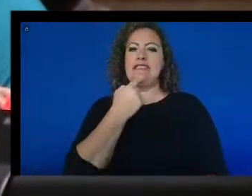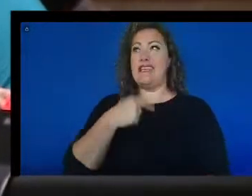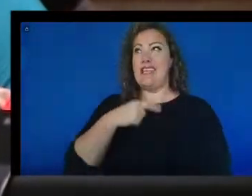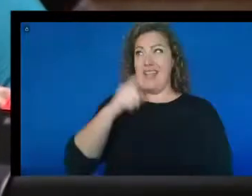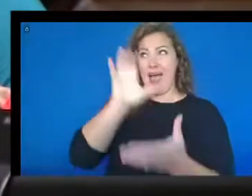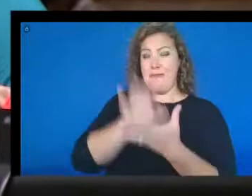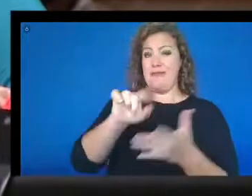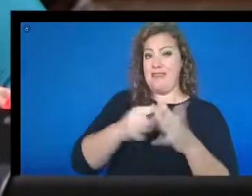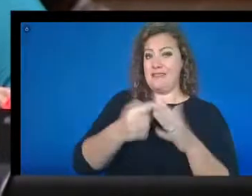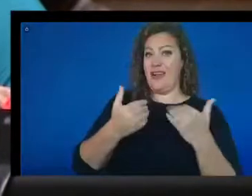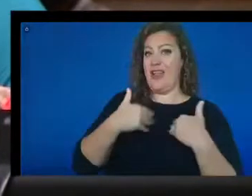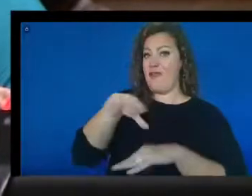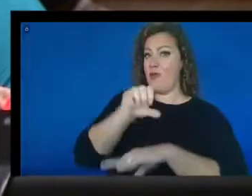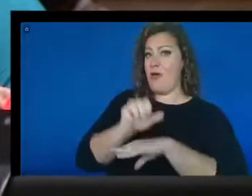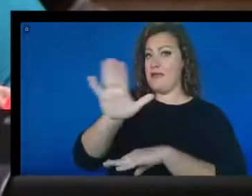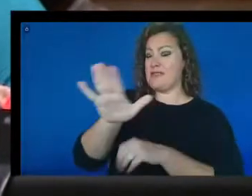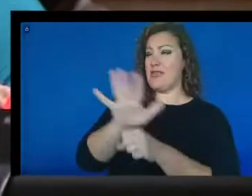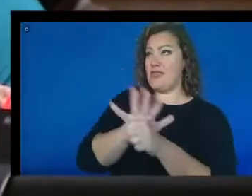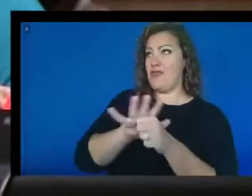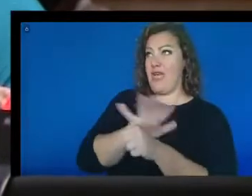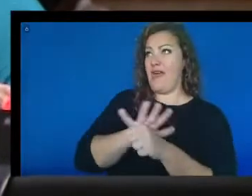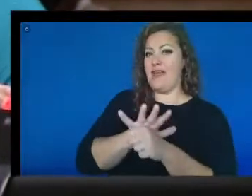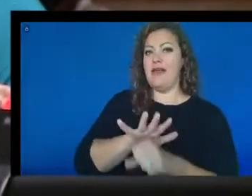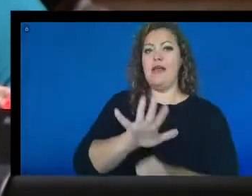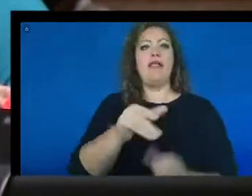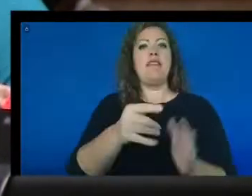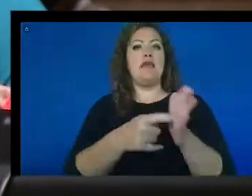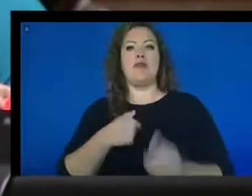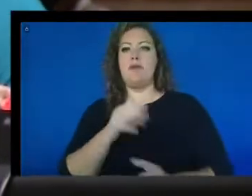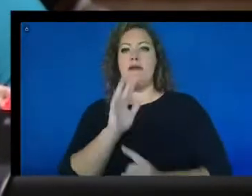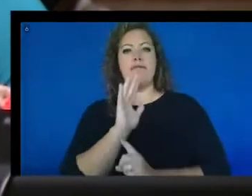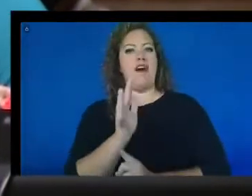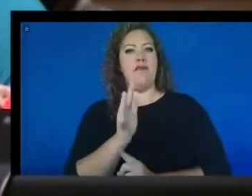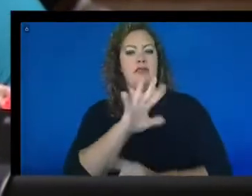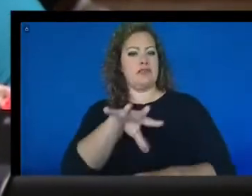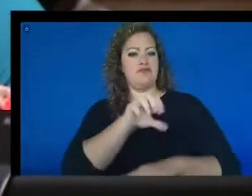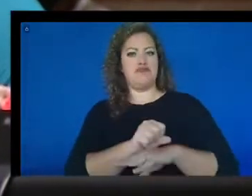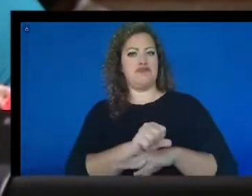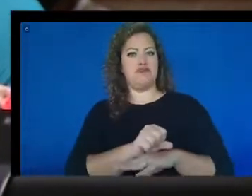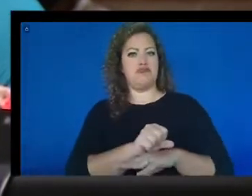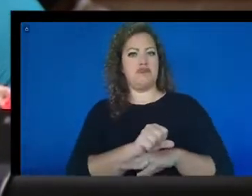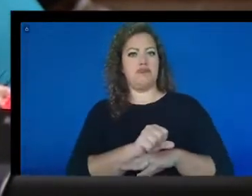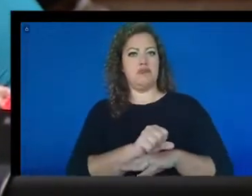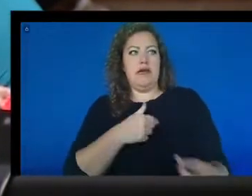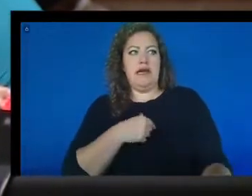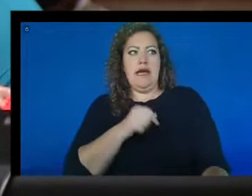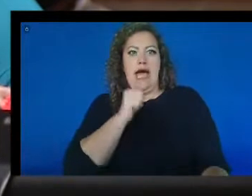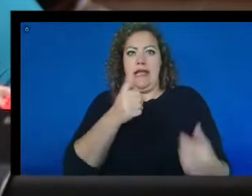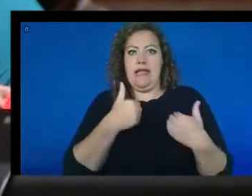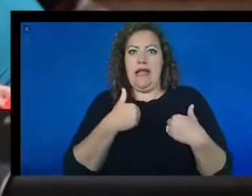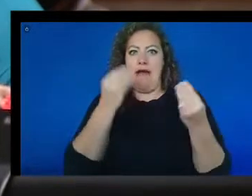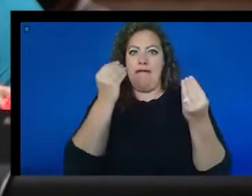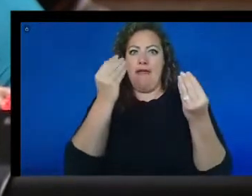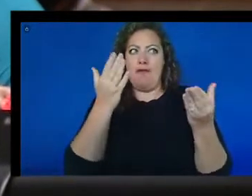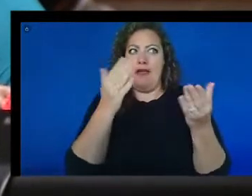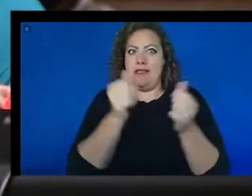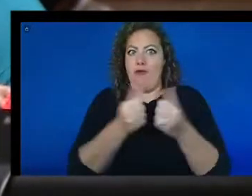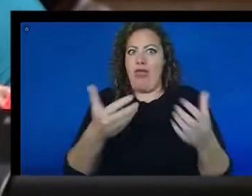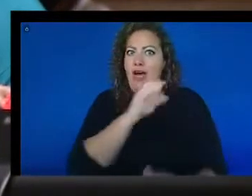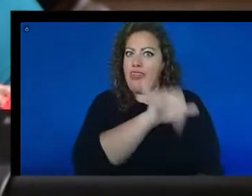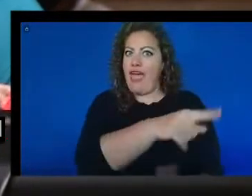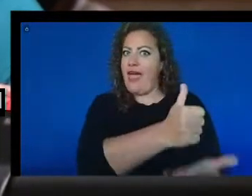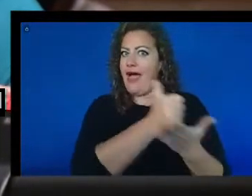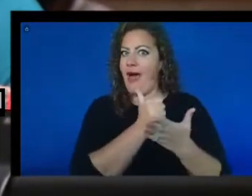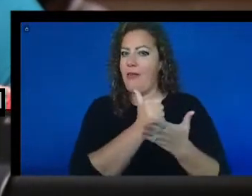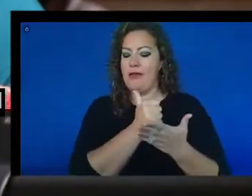to have appointments in your area. It took me five minutes to schedule an appointment. I didn't have that information otherwise. There was